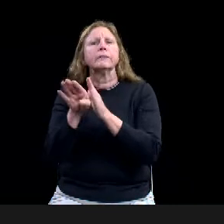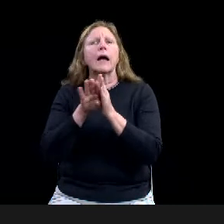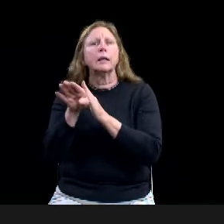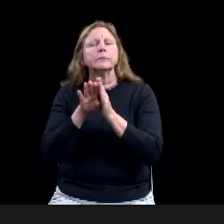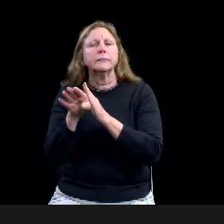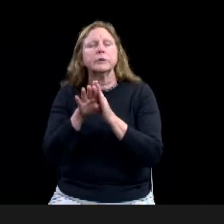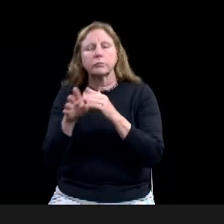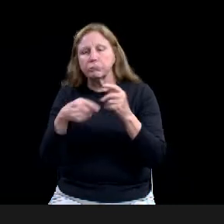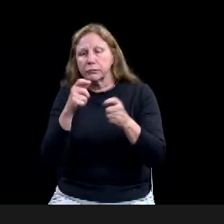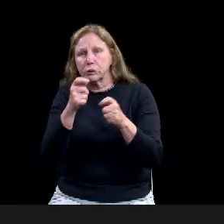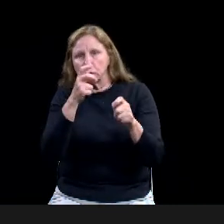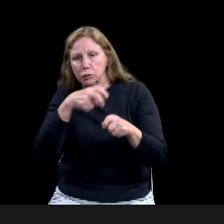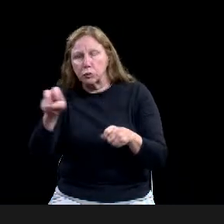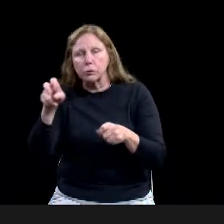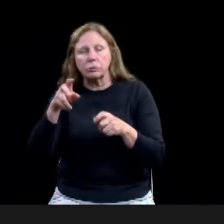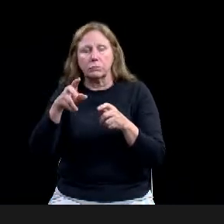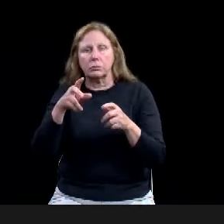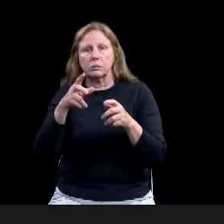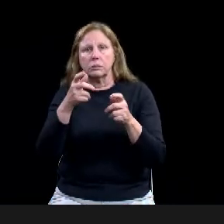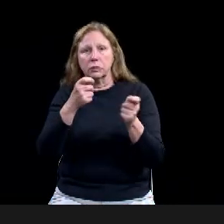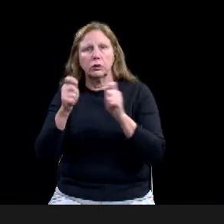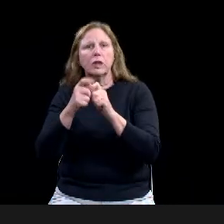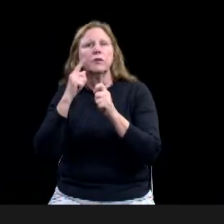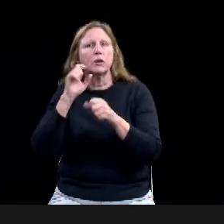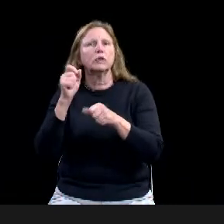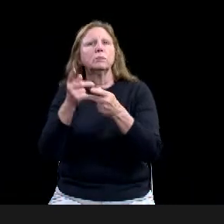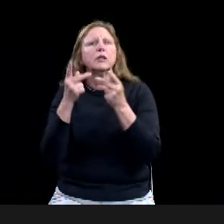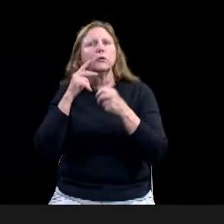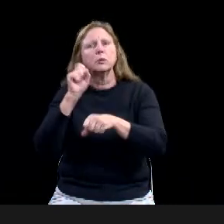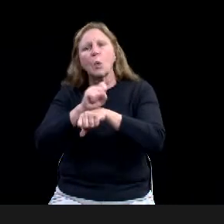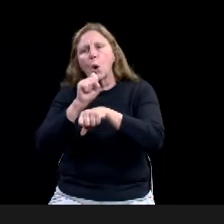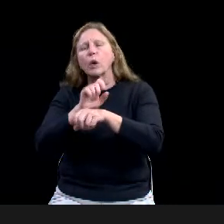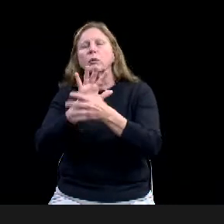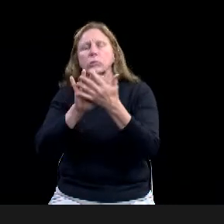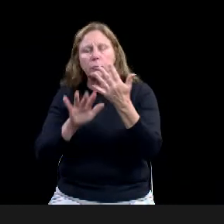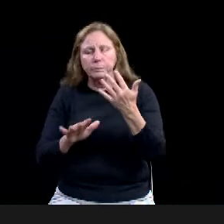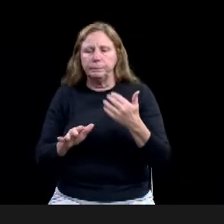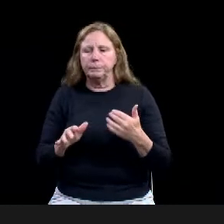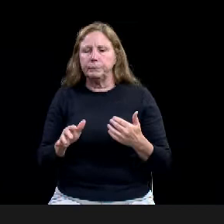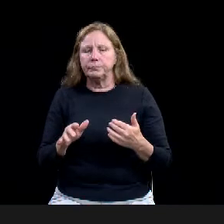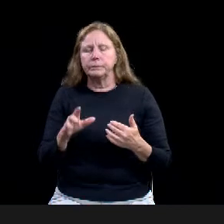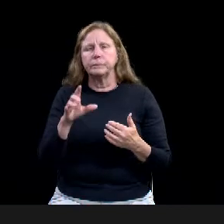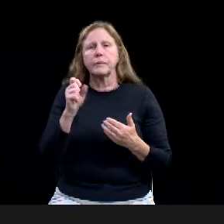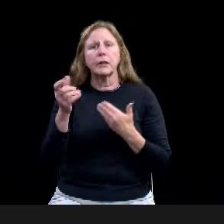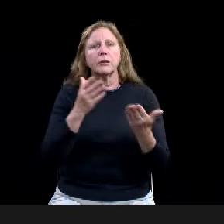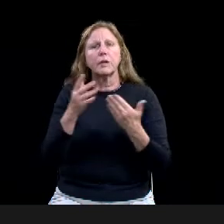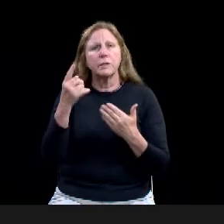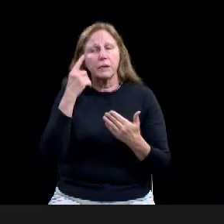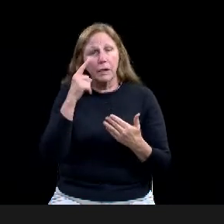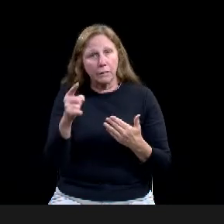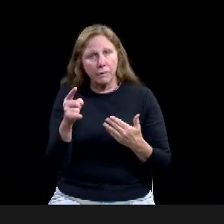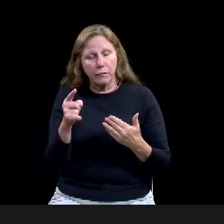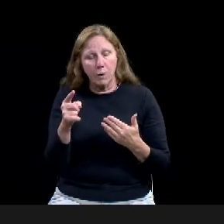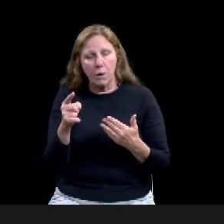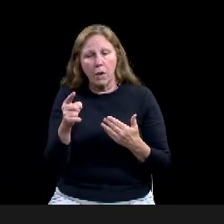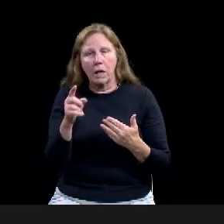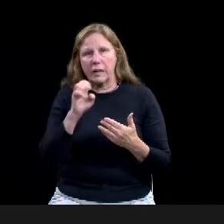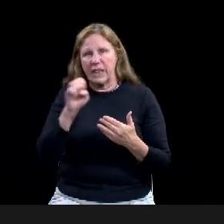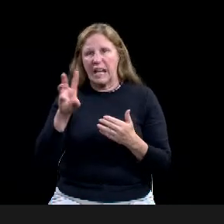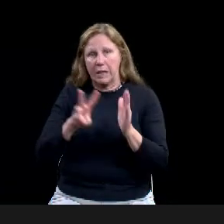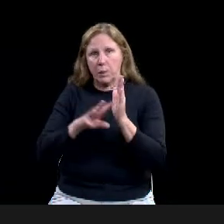the, um, East Waco area. And so that's, that's why that whole area is designated, uh, for Office Industrial